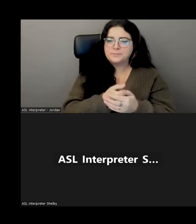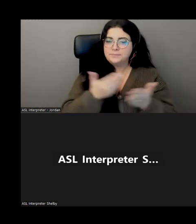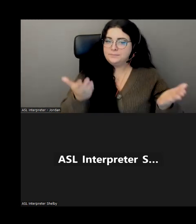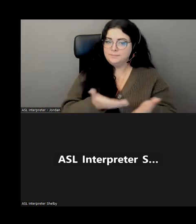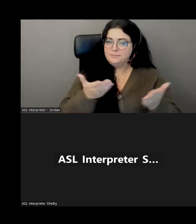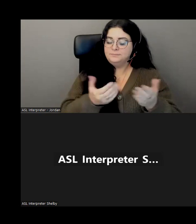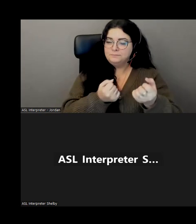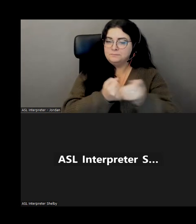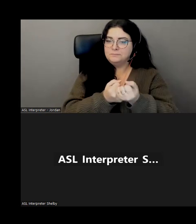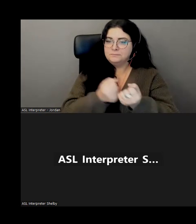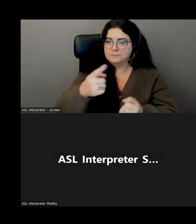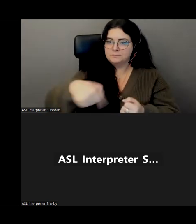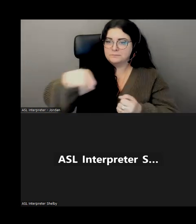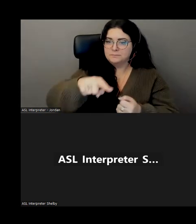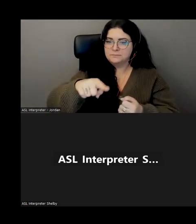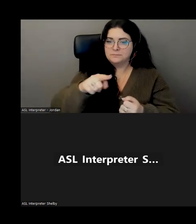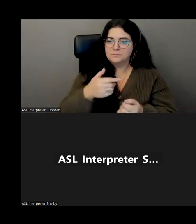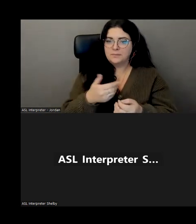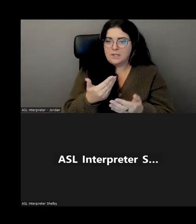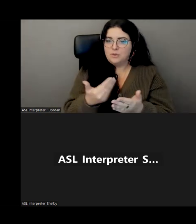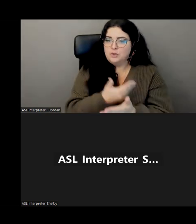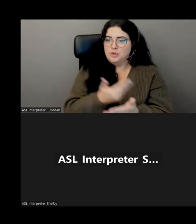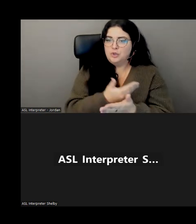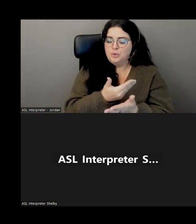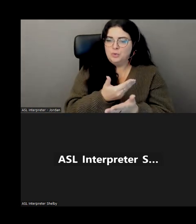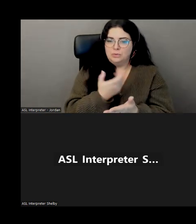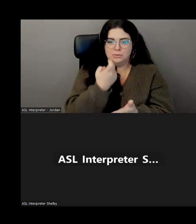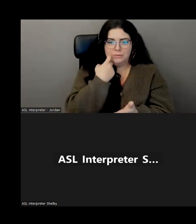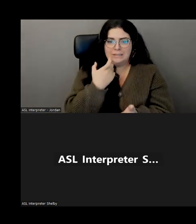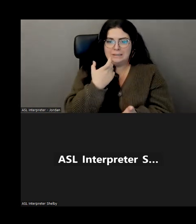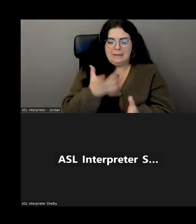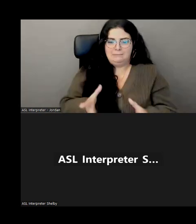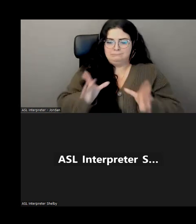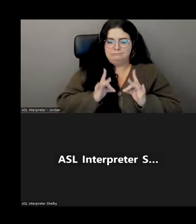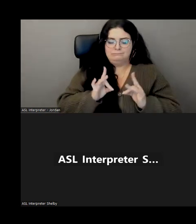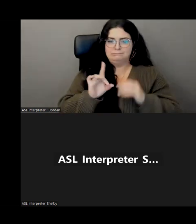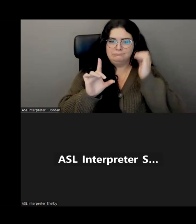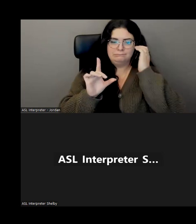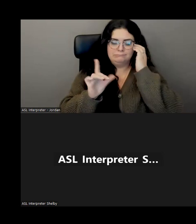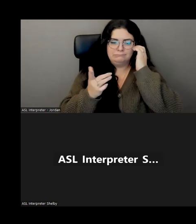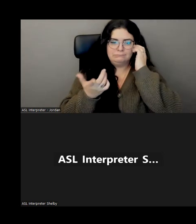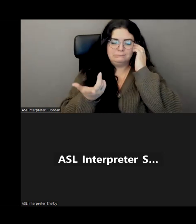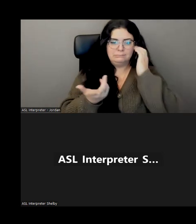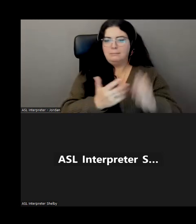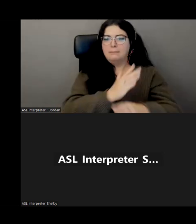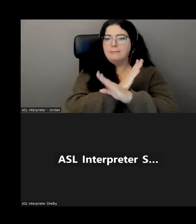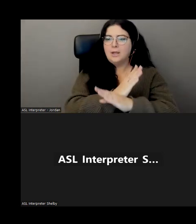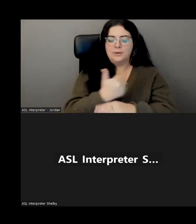here to support those new acquired barriers that you're acquiring in older age as well.